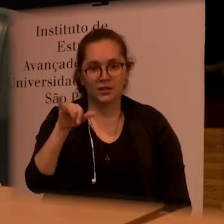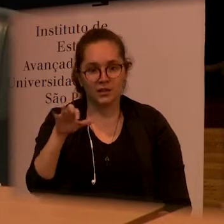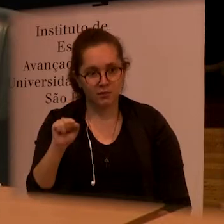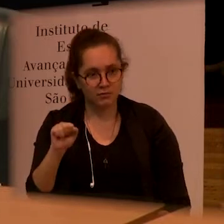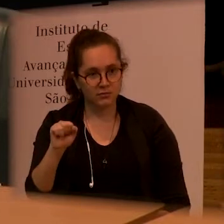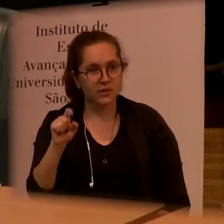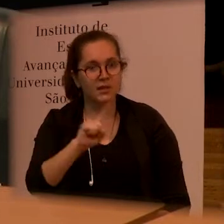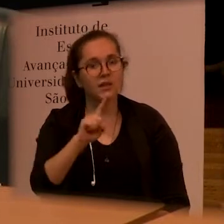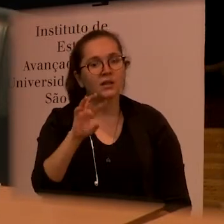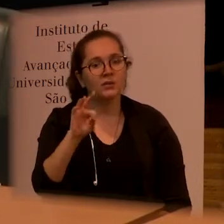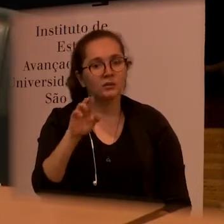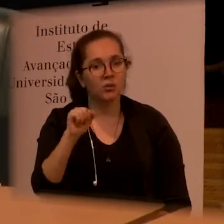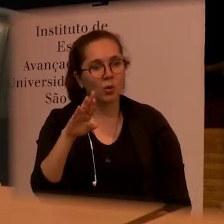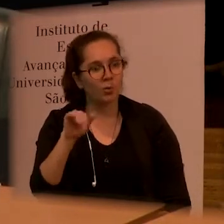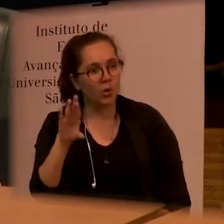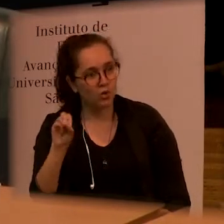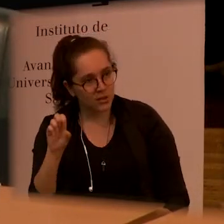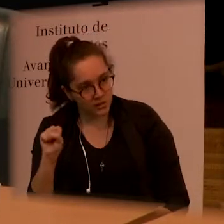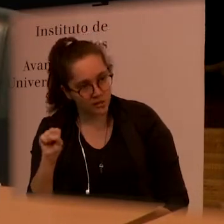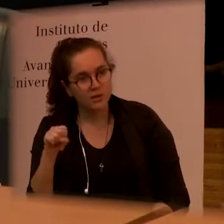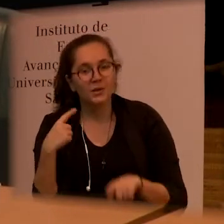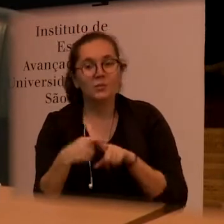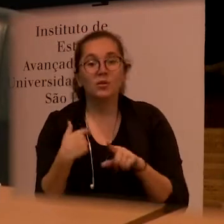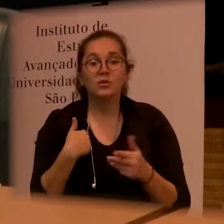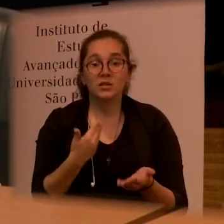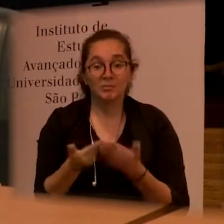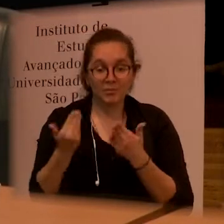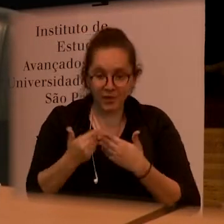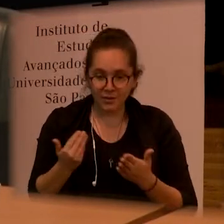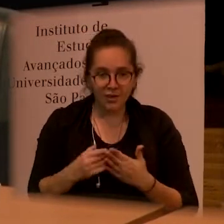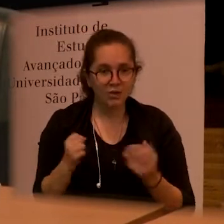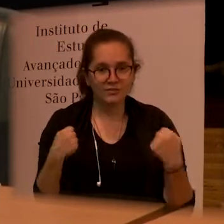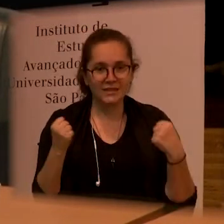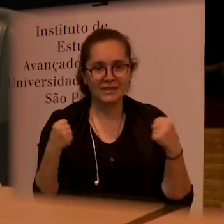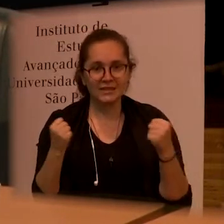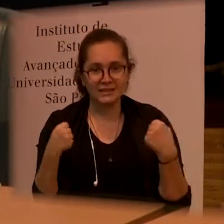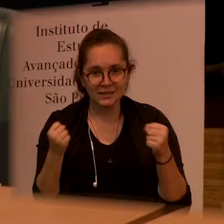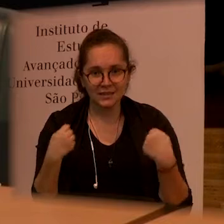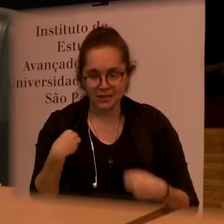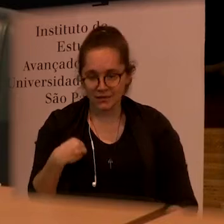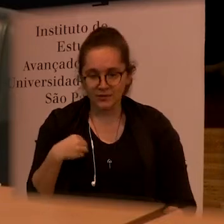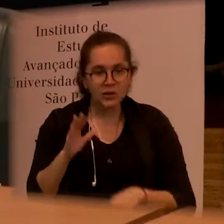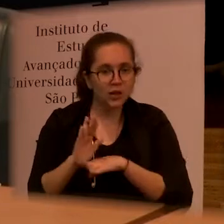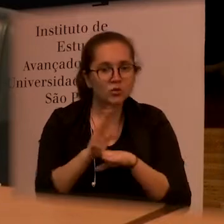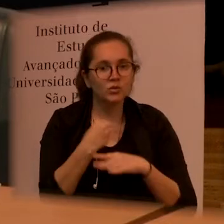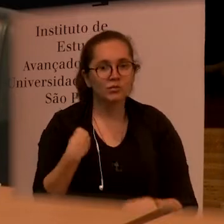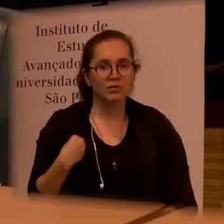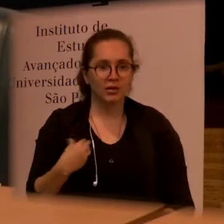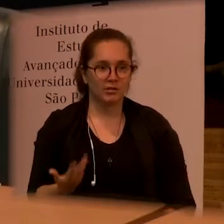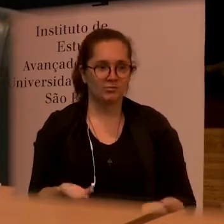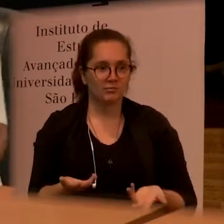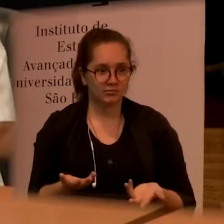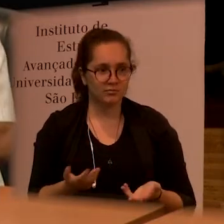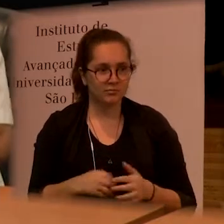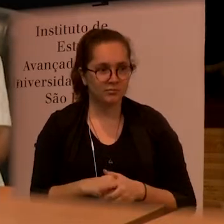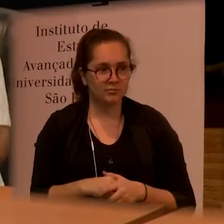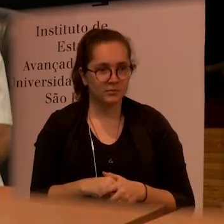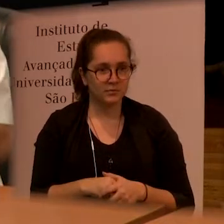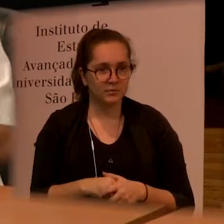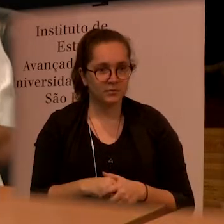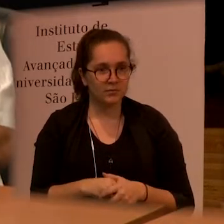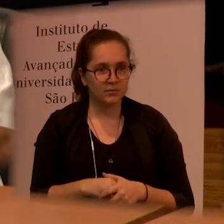thrombosis because you lost your adaptive mechanism that made you be alive